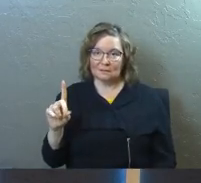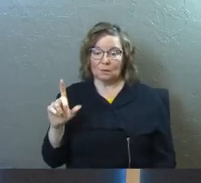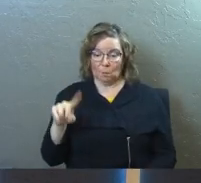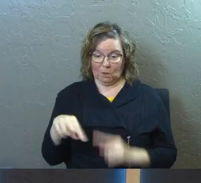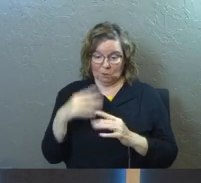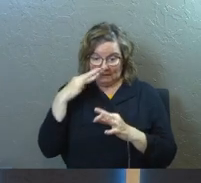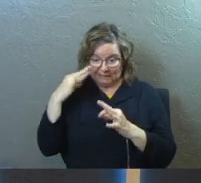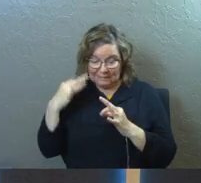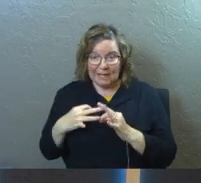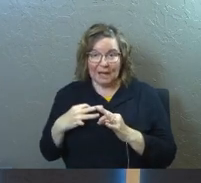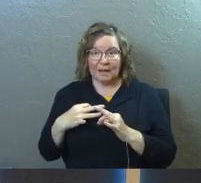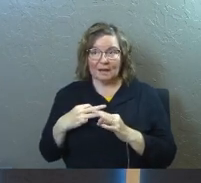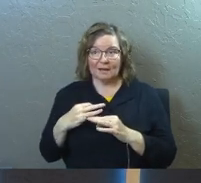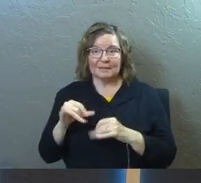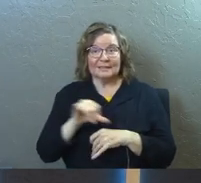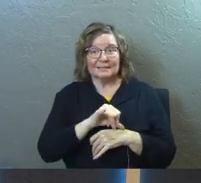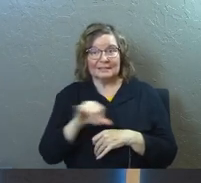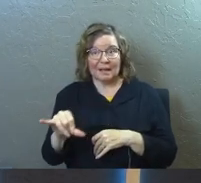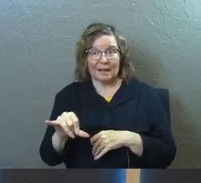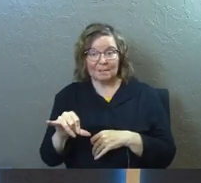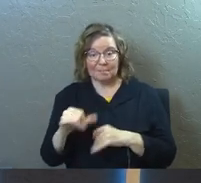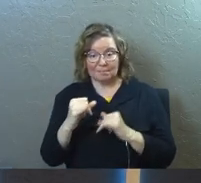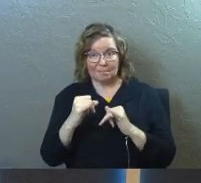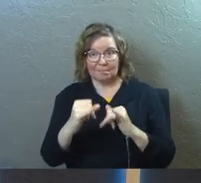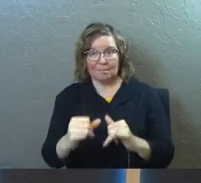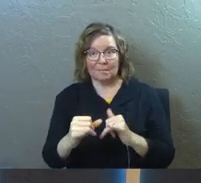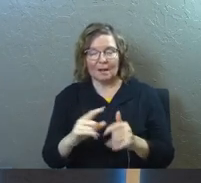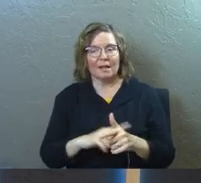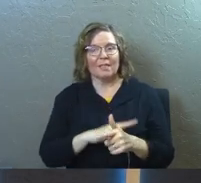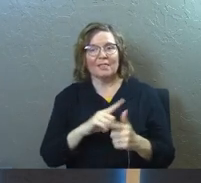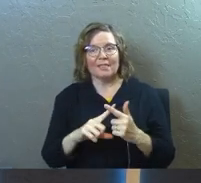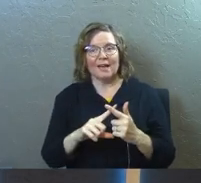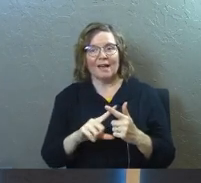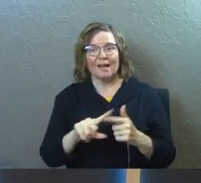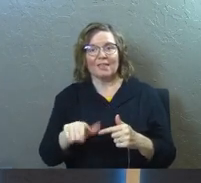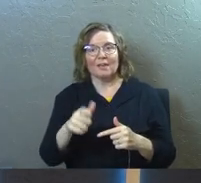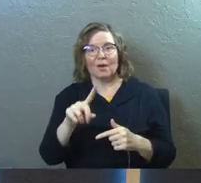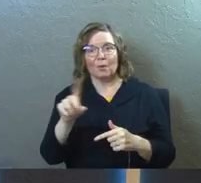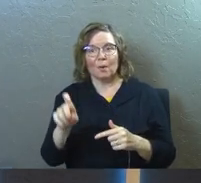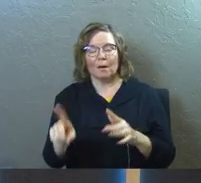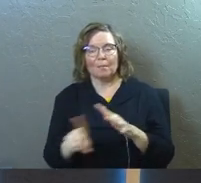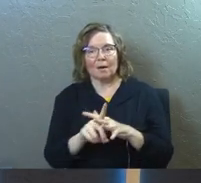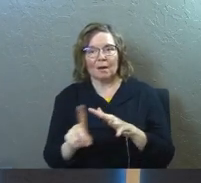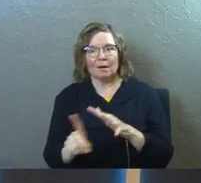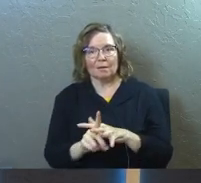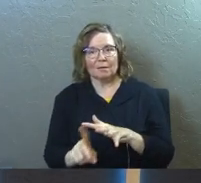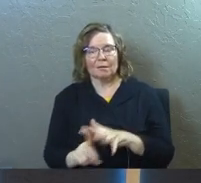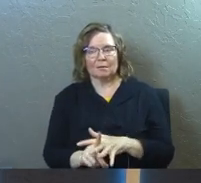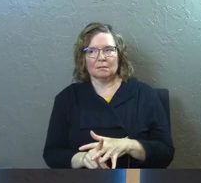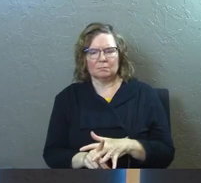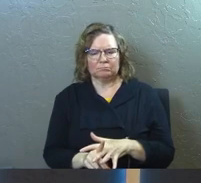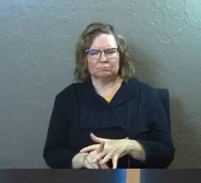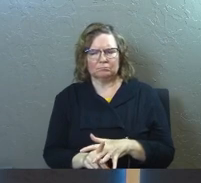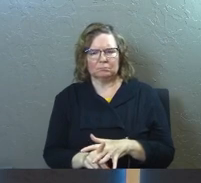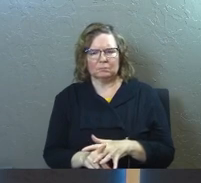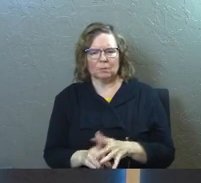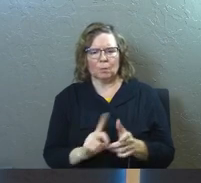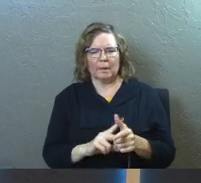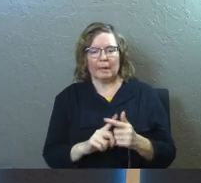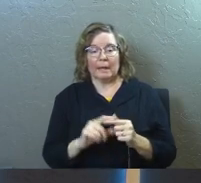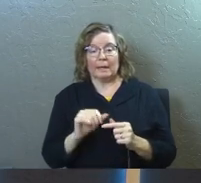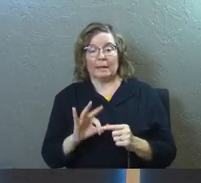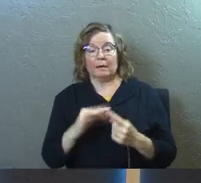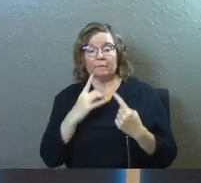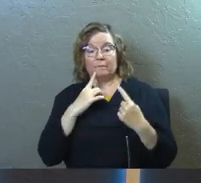decide that and you're on the same page, then all the other questions start to come. Well, what needs to change then?